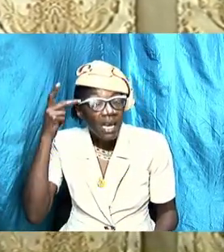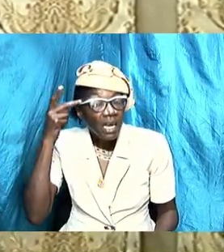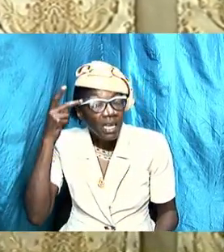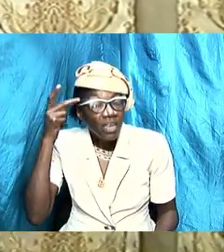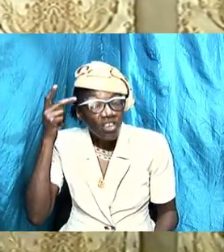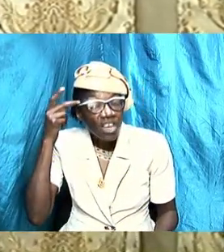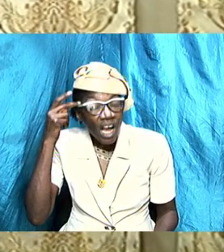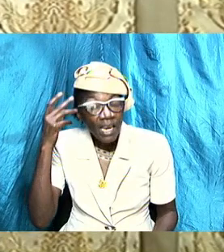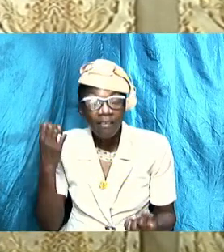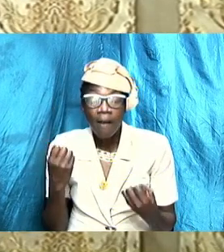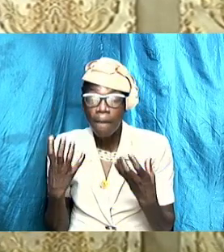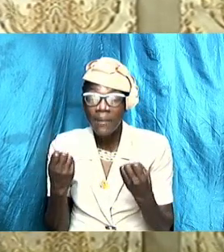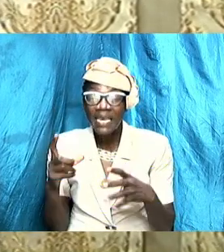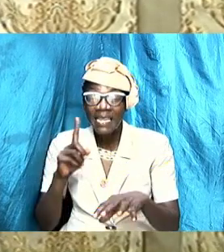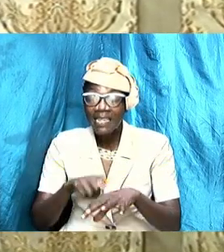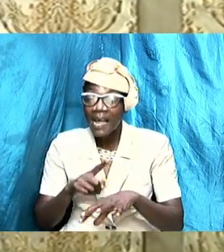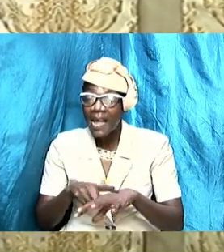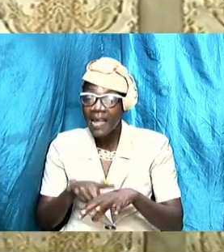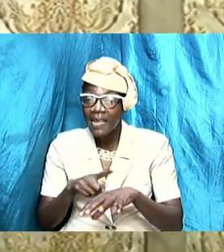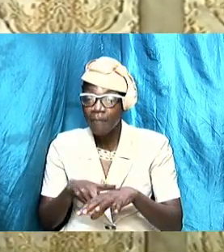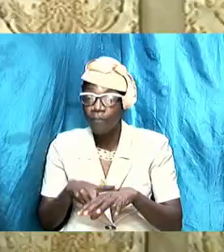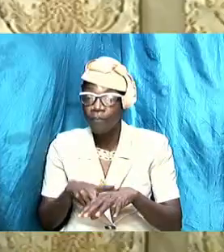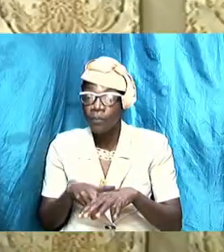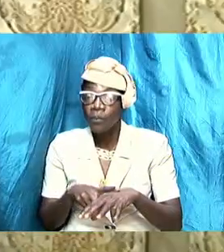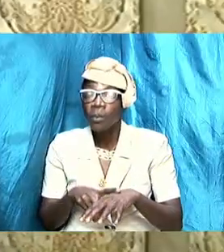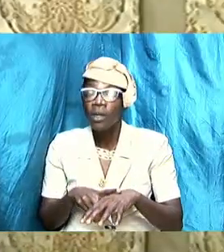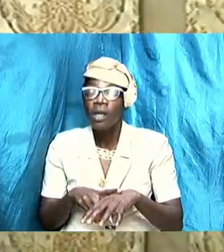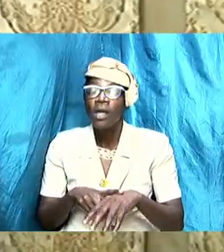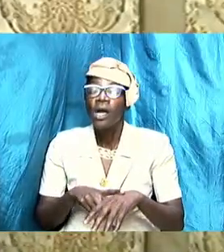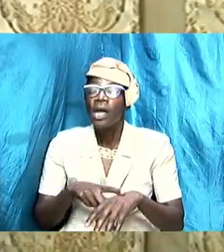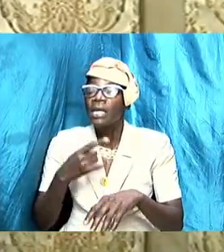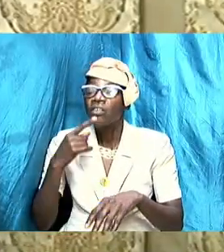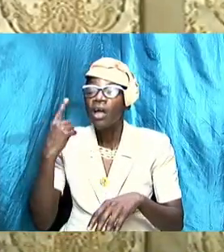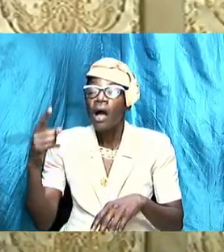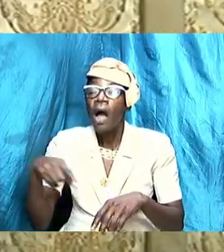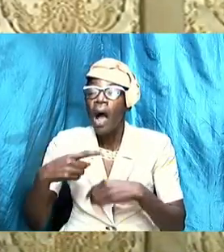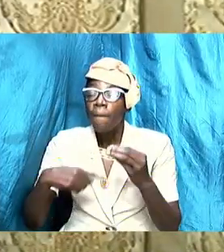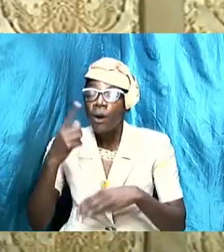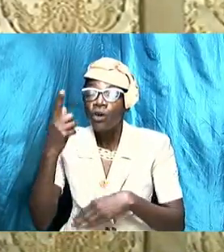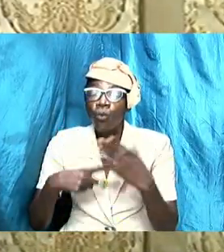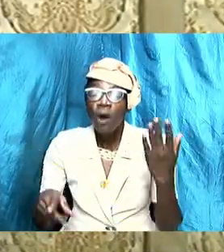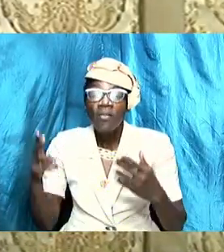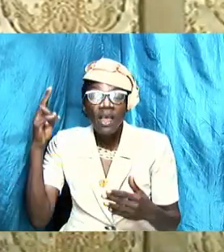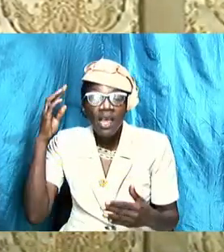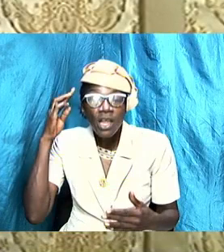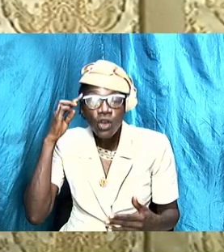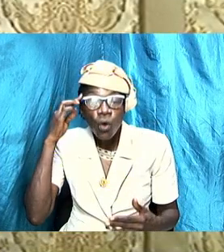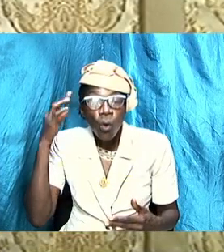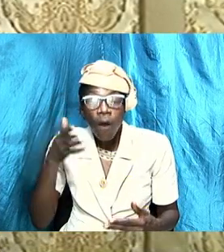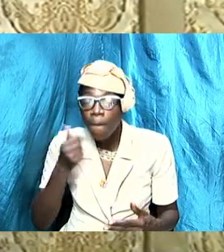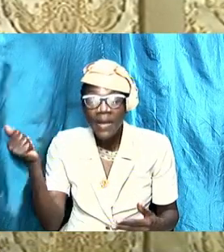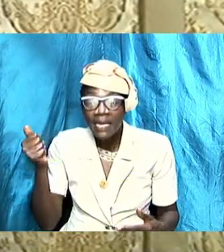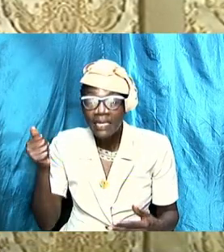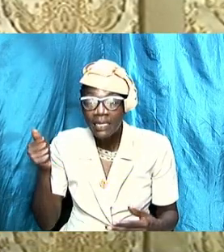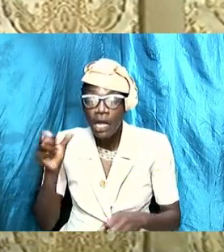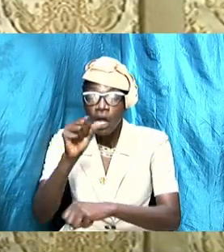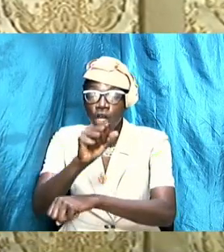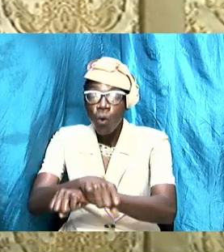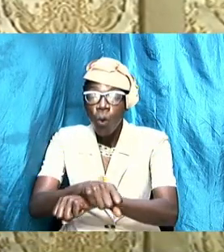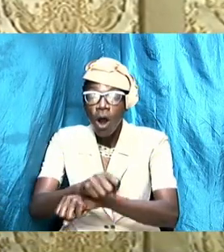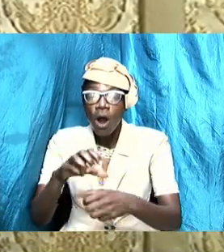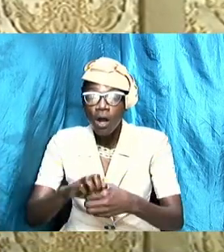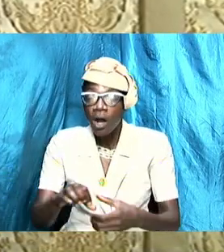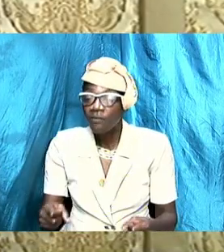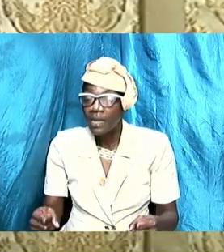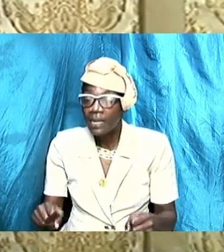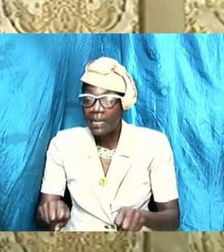are based on what they know best, which is the operations of the system of the world.